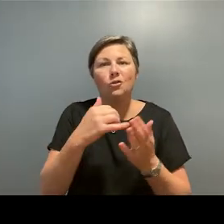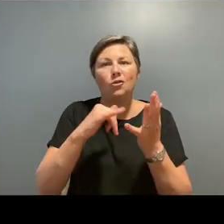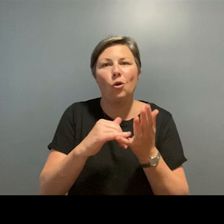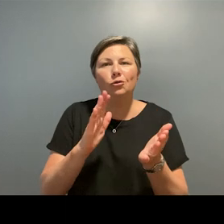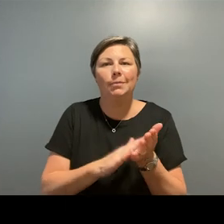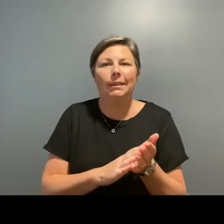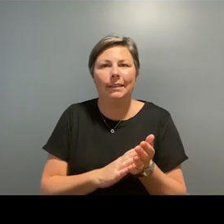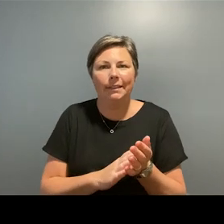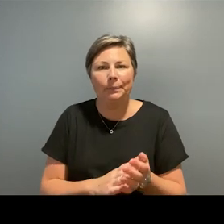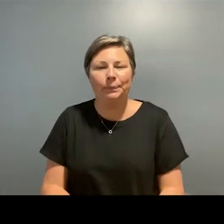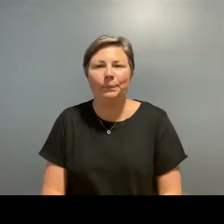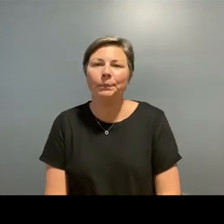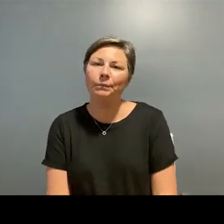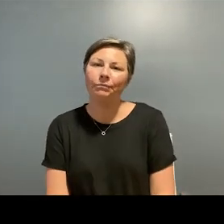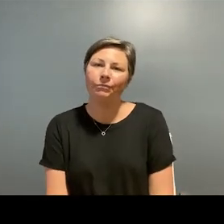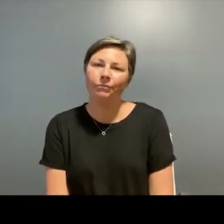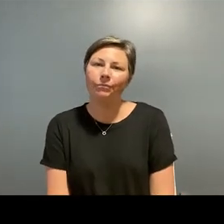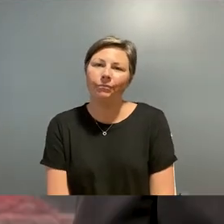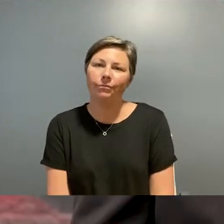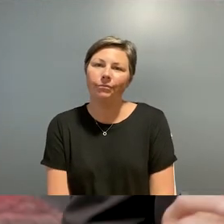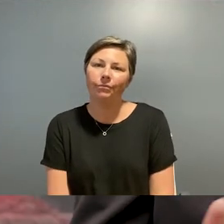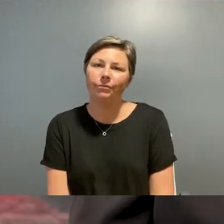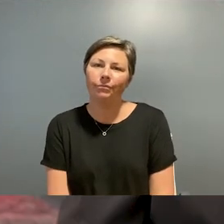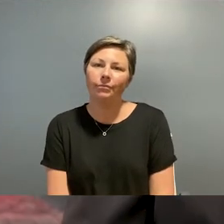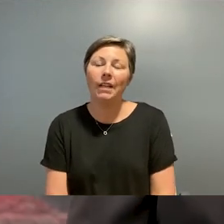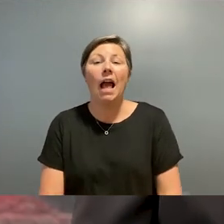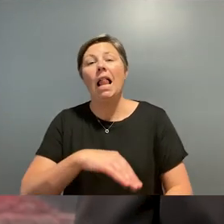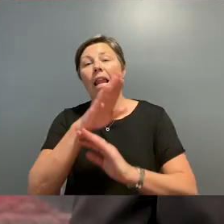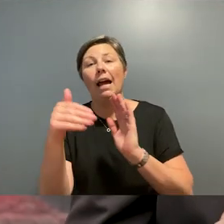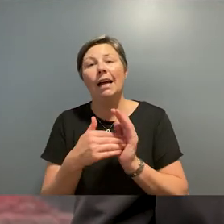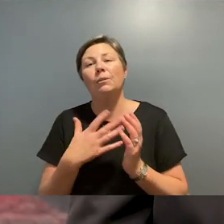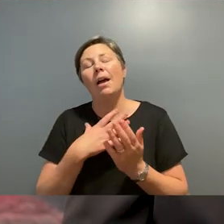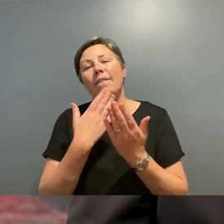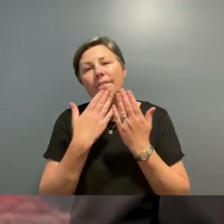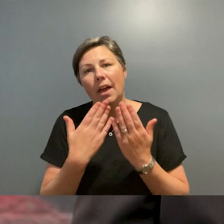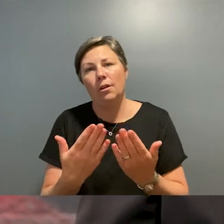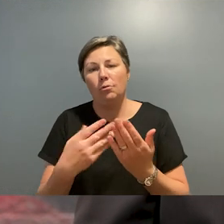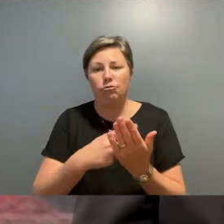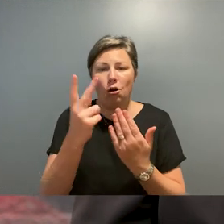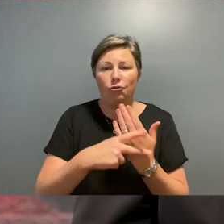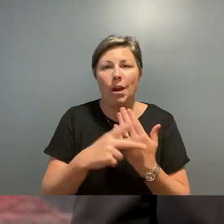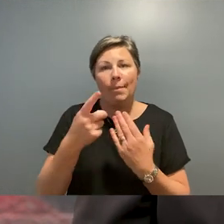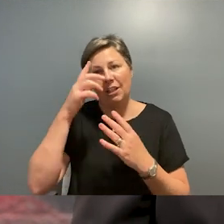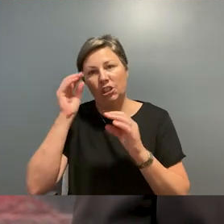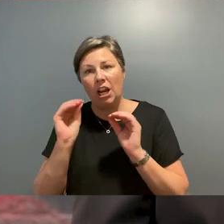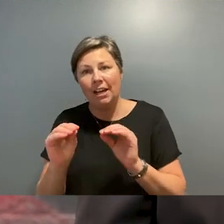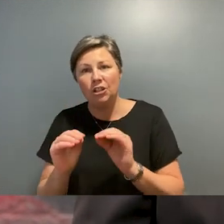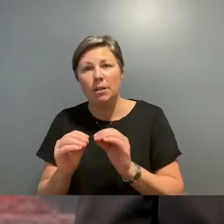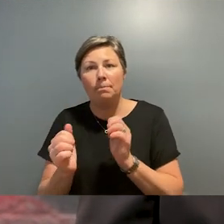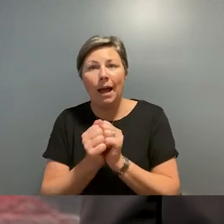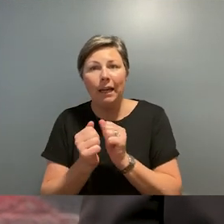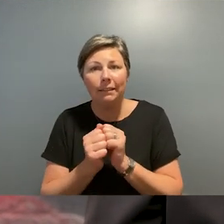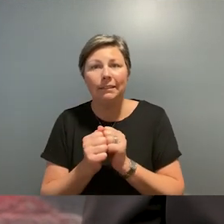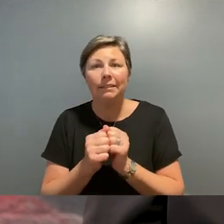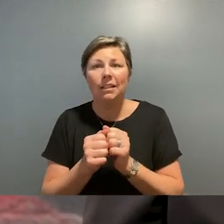at photofestivalau for further updates that just leaves me to thank all our program and education partners donors